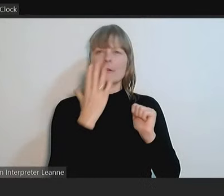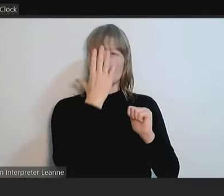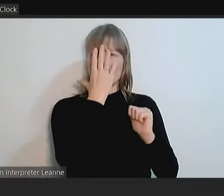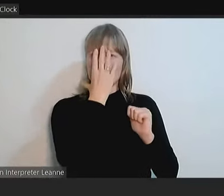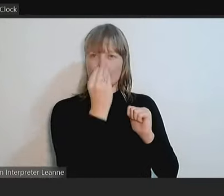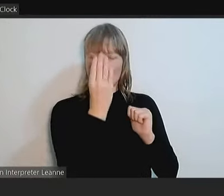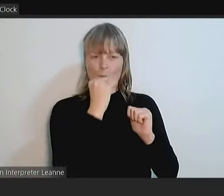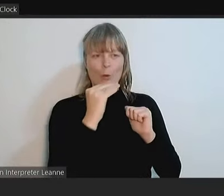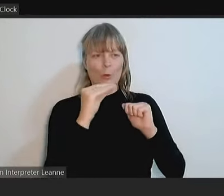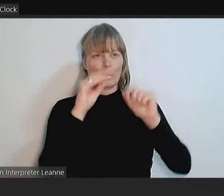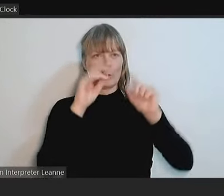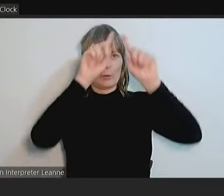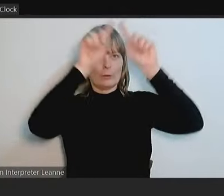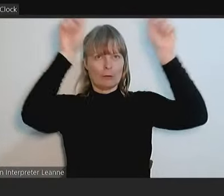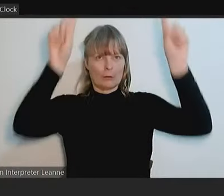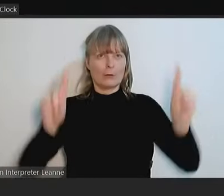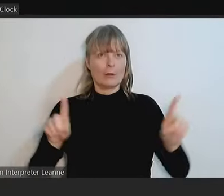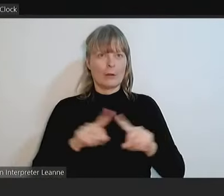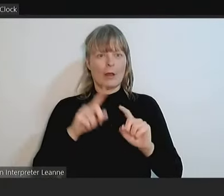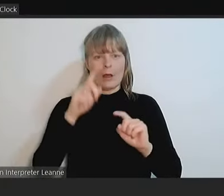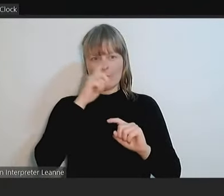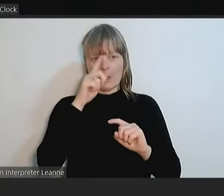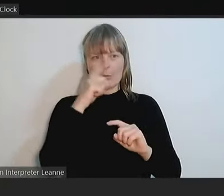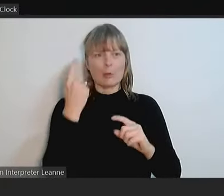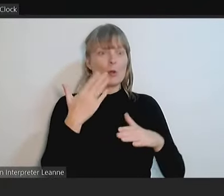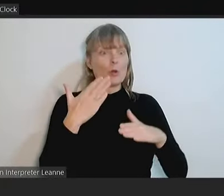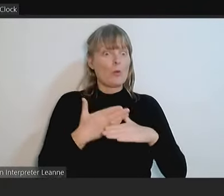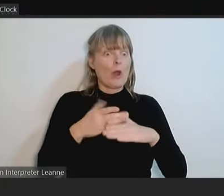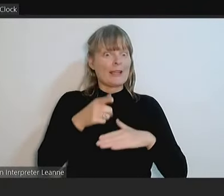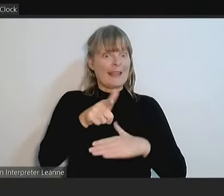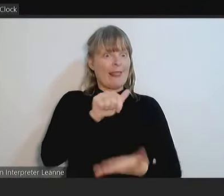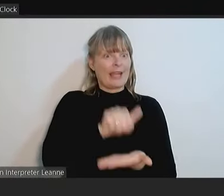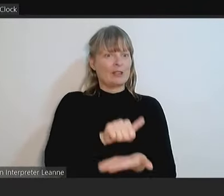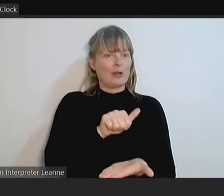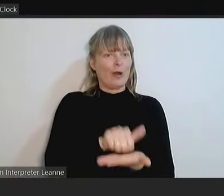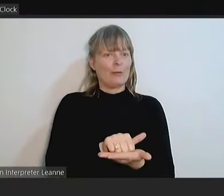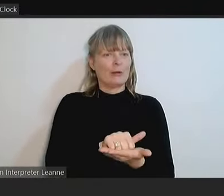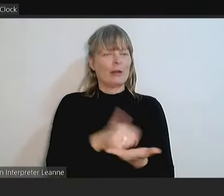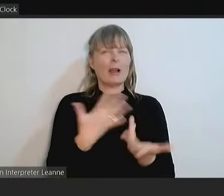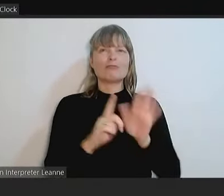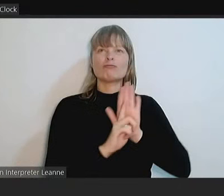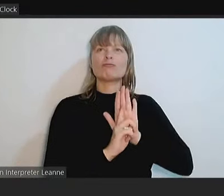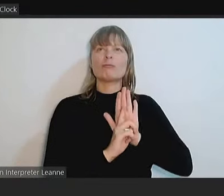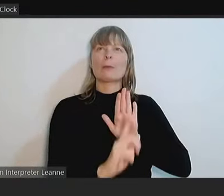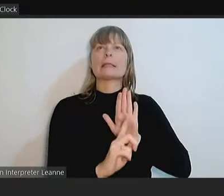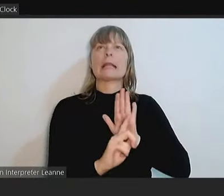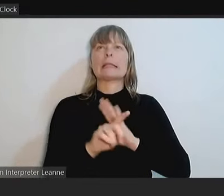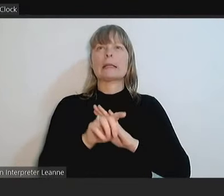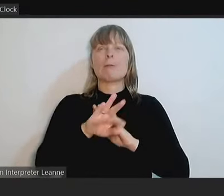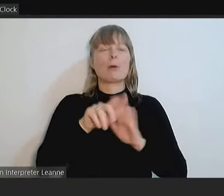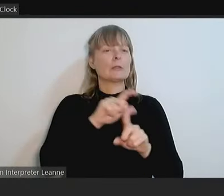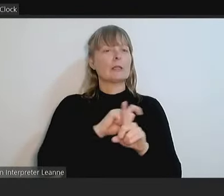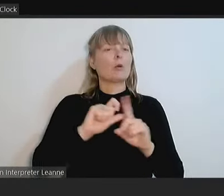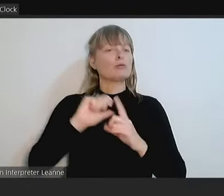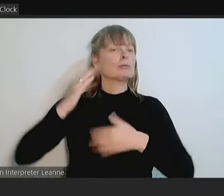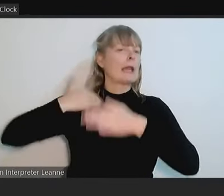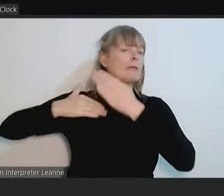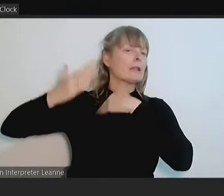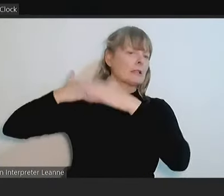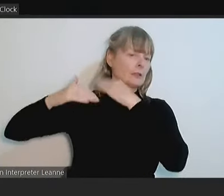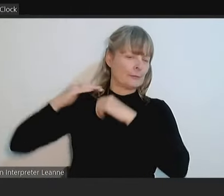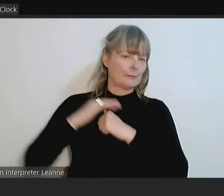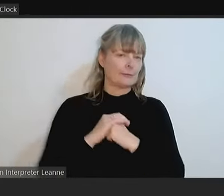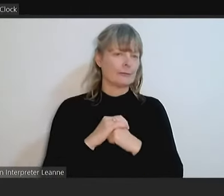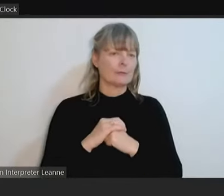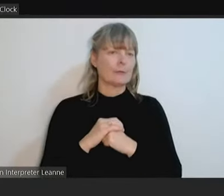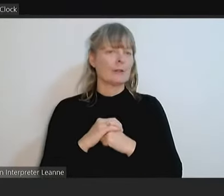people in that store and that business, representing that multicultural heritage and what used to be on that